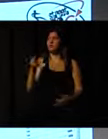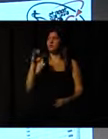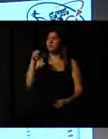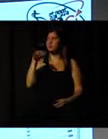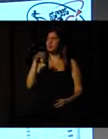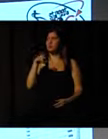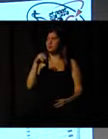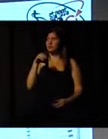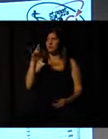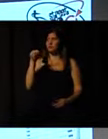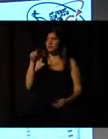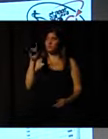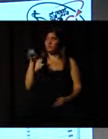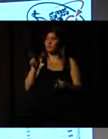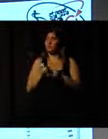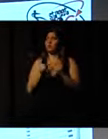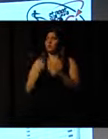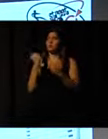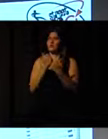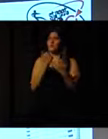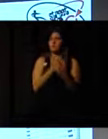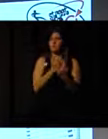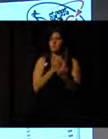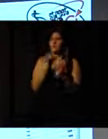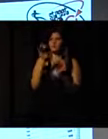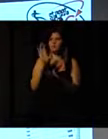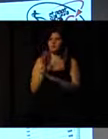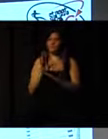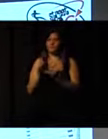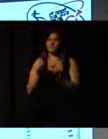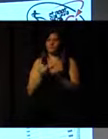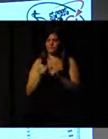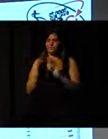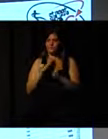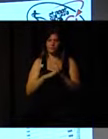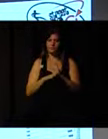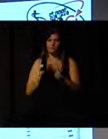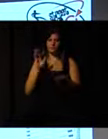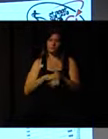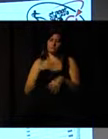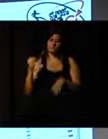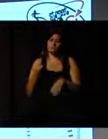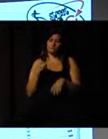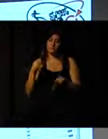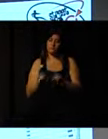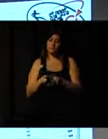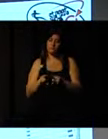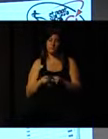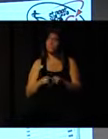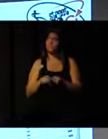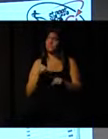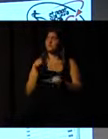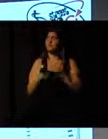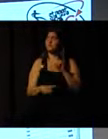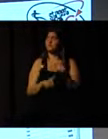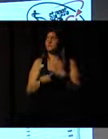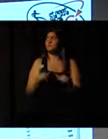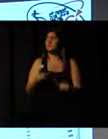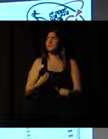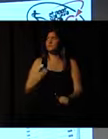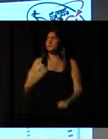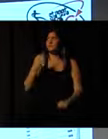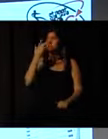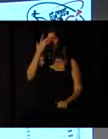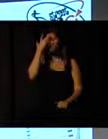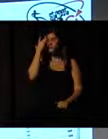help them deliver excellent programs. And most importantly, we also change lives. We sort of